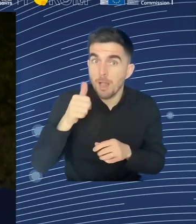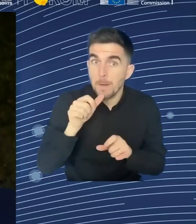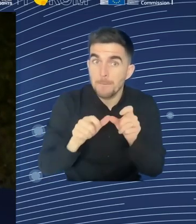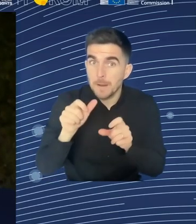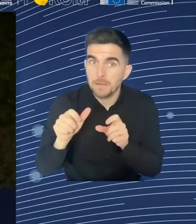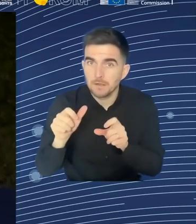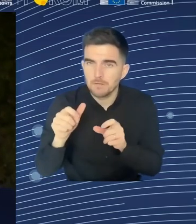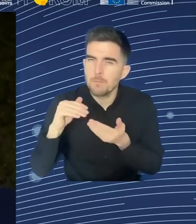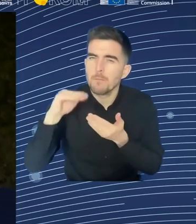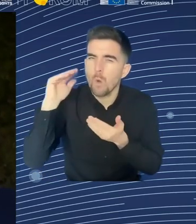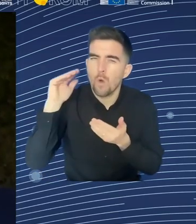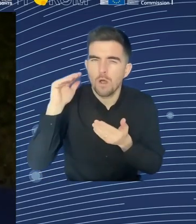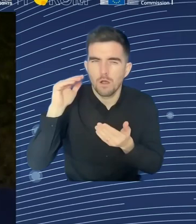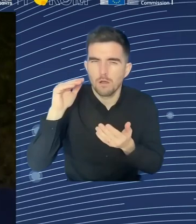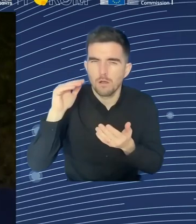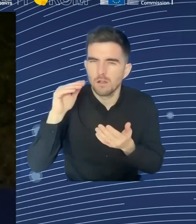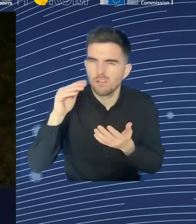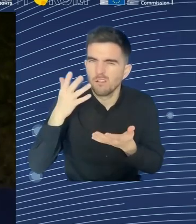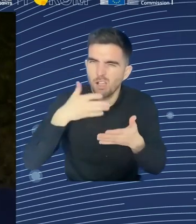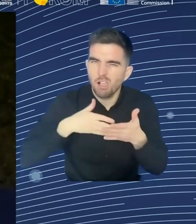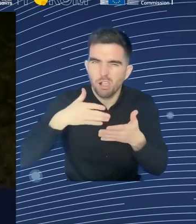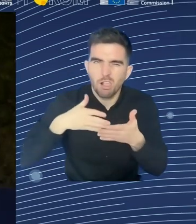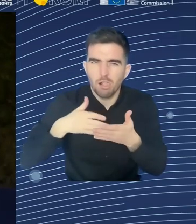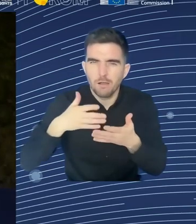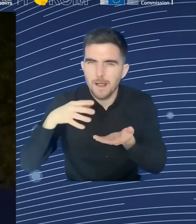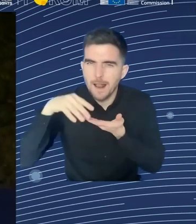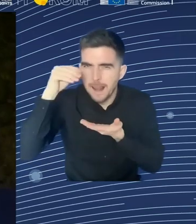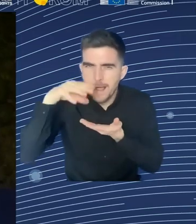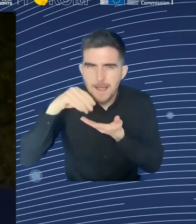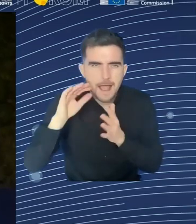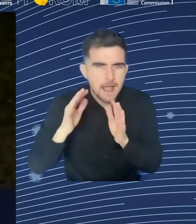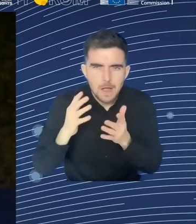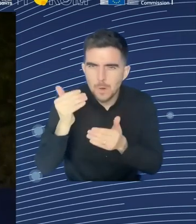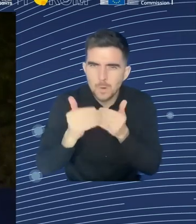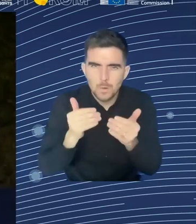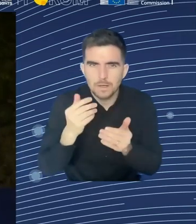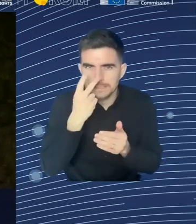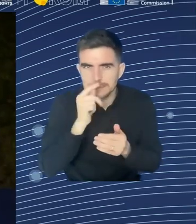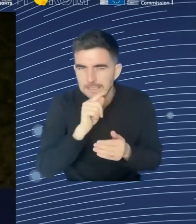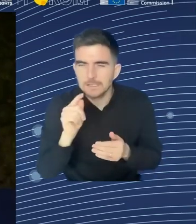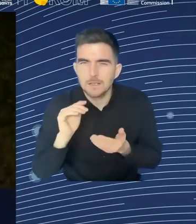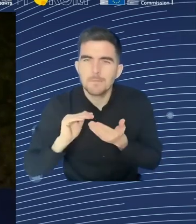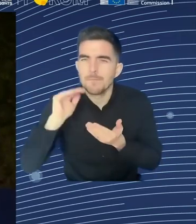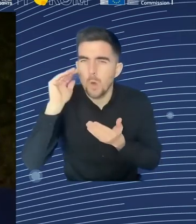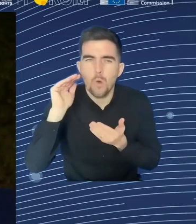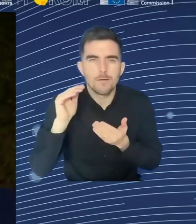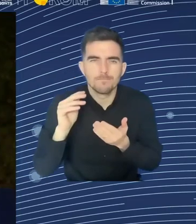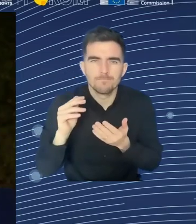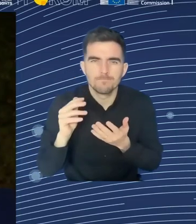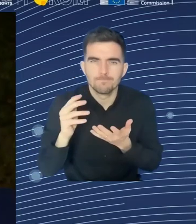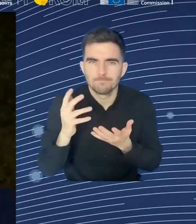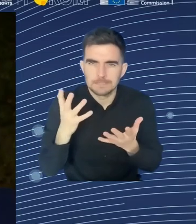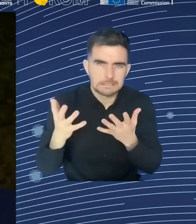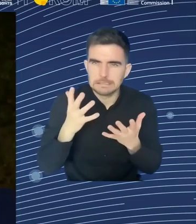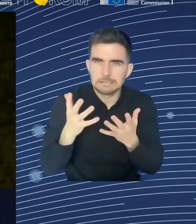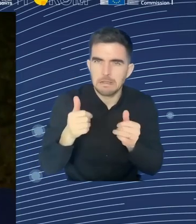change of configuration first is more aligned to the young, which are scarce. And so we really have to provide